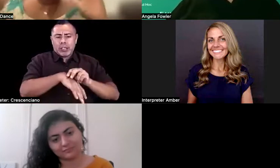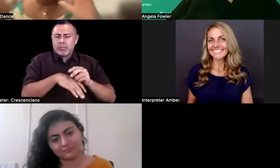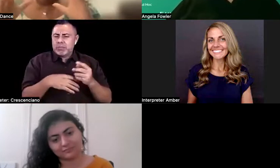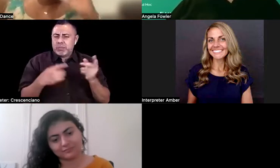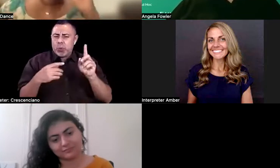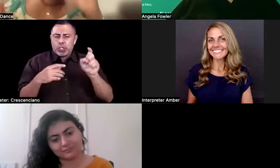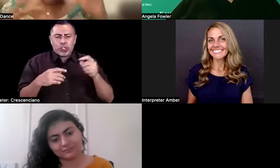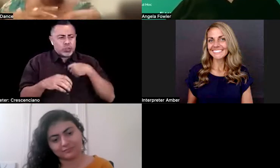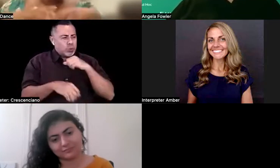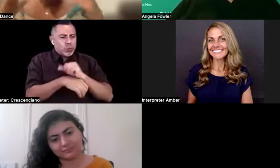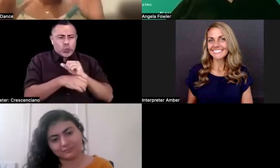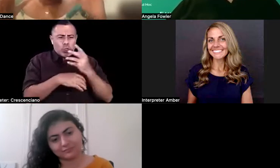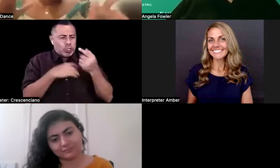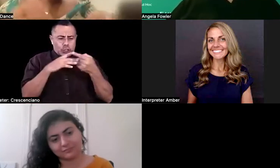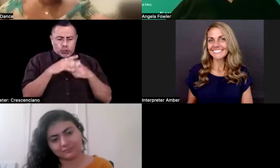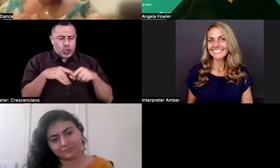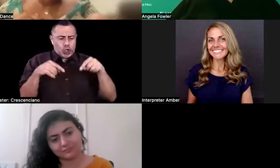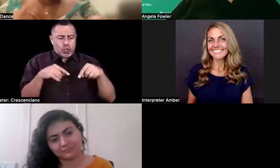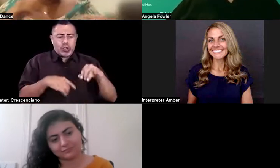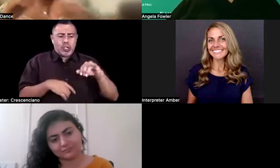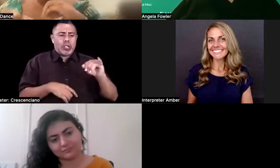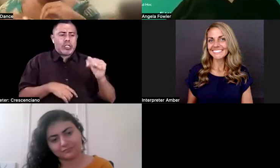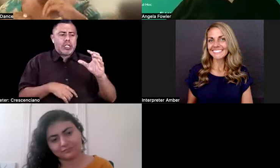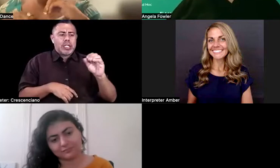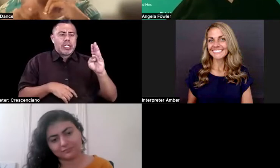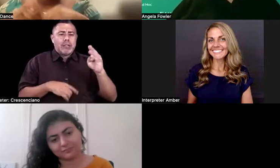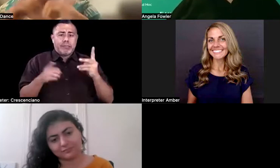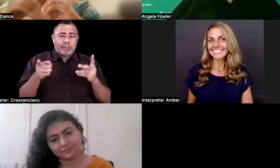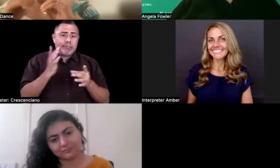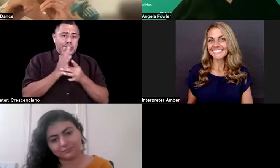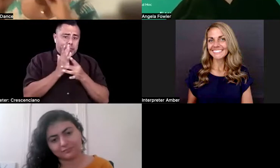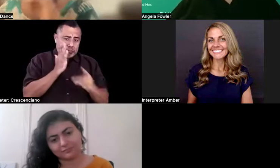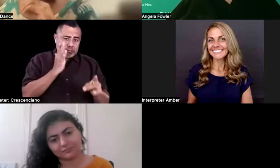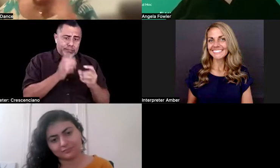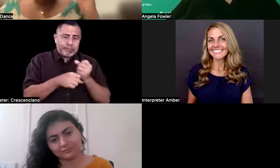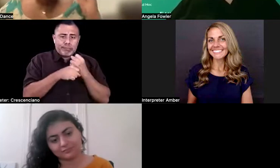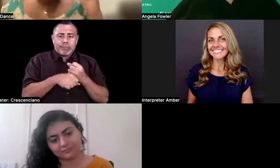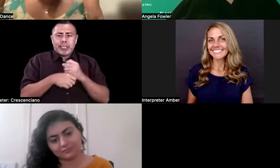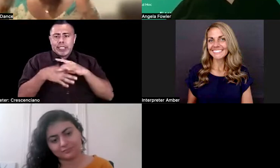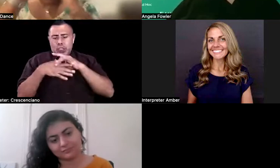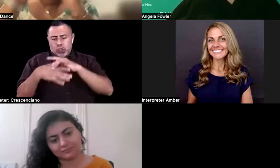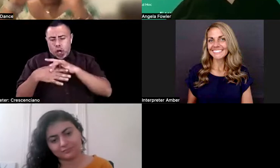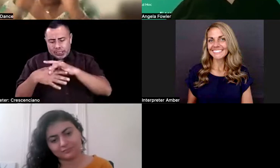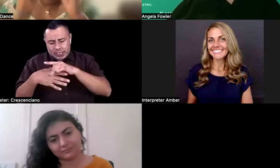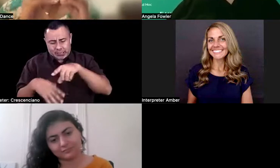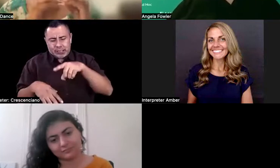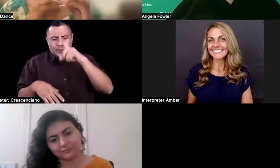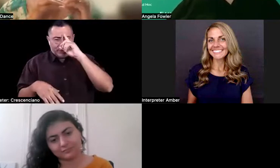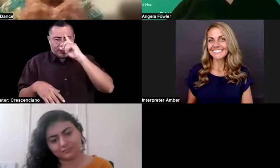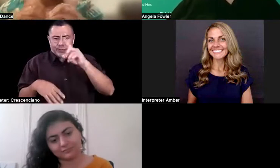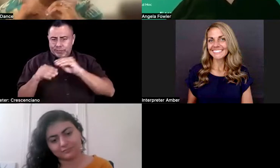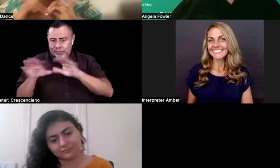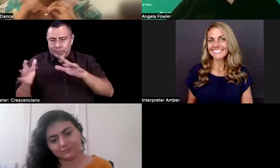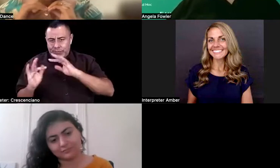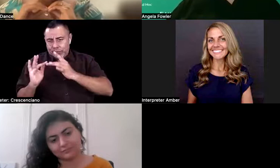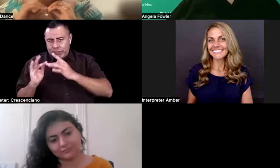you know, content creating that's really like your jam, but then I know some other people are like DEI. So like, I don't know if we want to pair these two together,